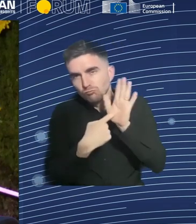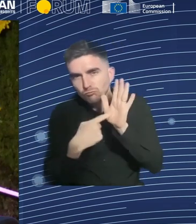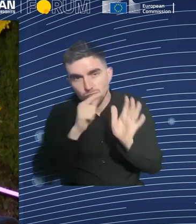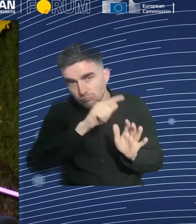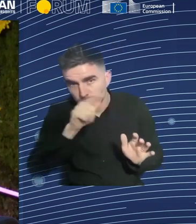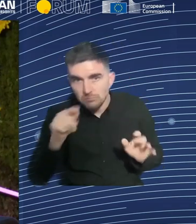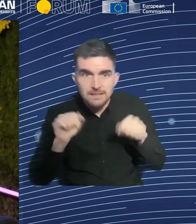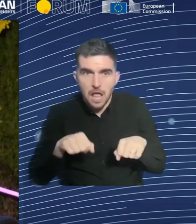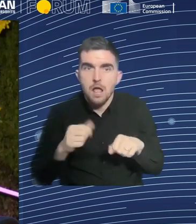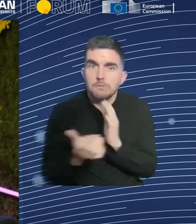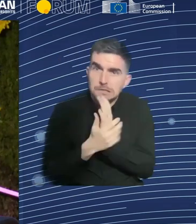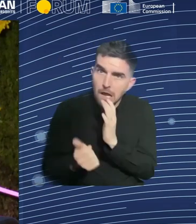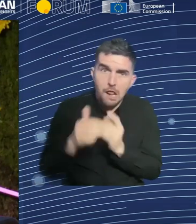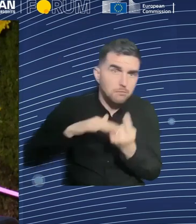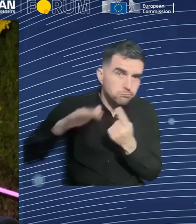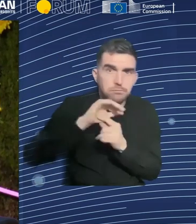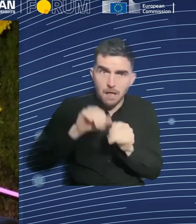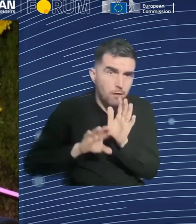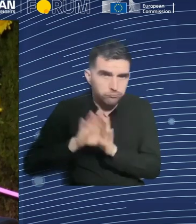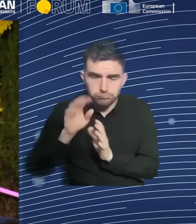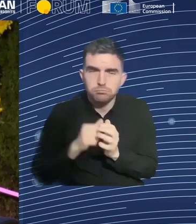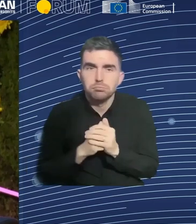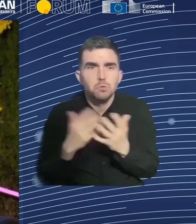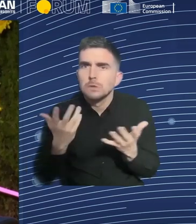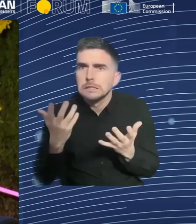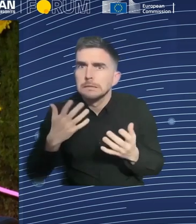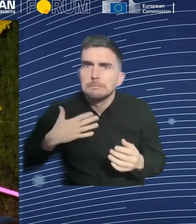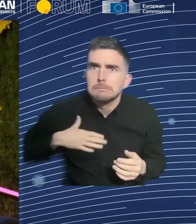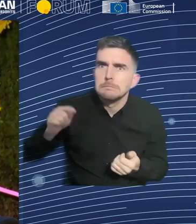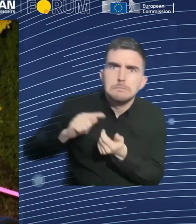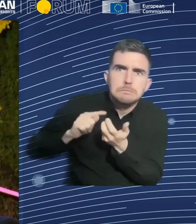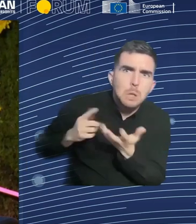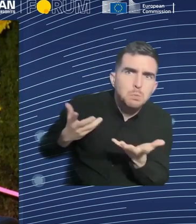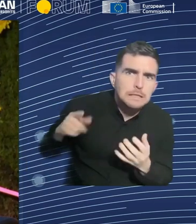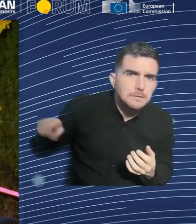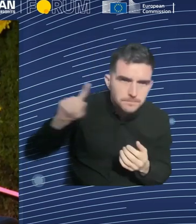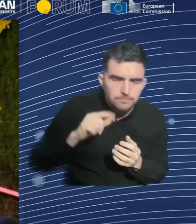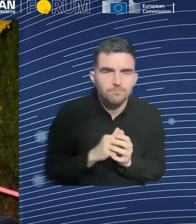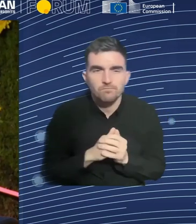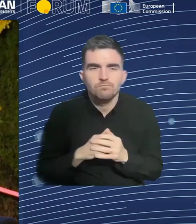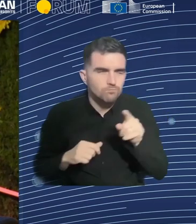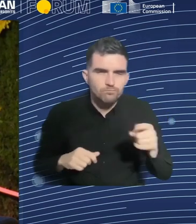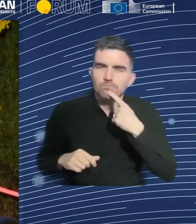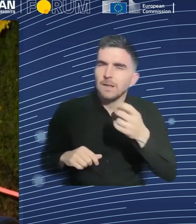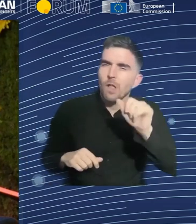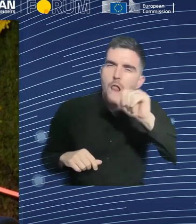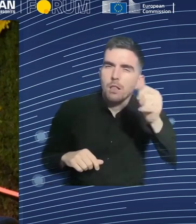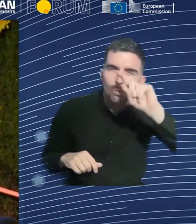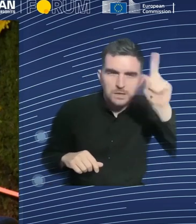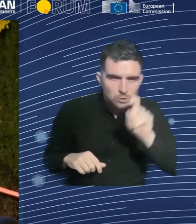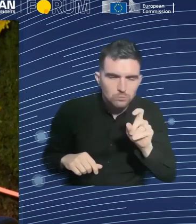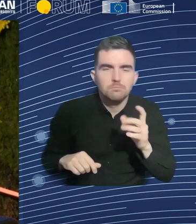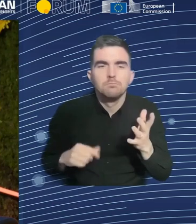There is another question. Can I start with you? then I'm going to ask the same for Professor Rosso. Since AI's are programmed by rules, rules are set by